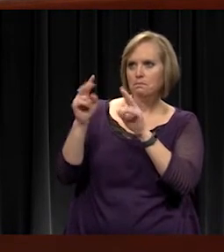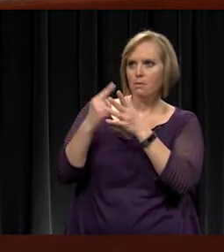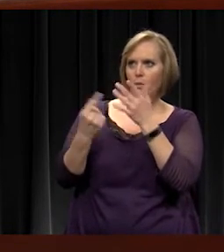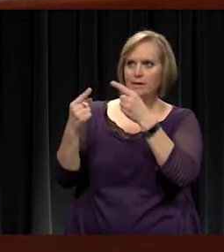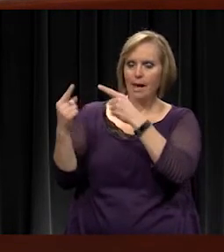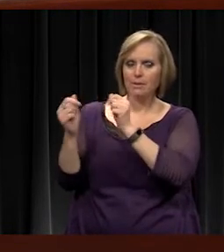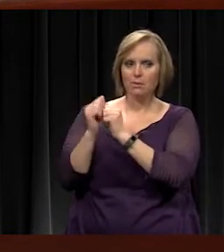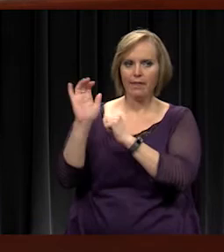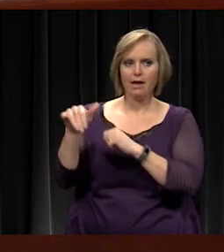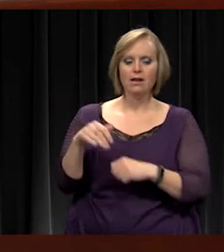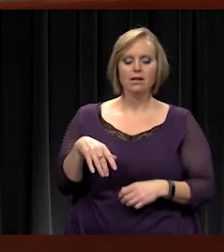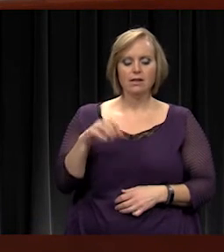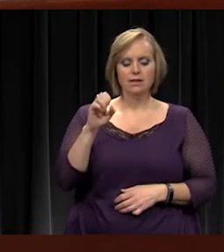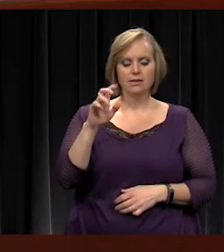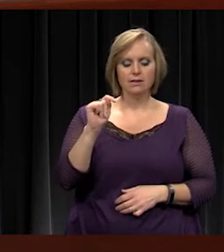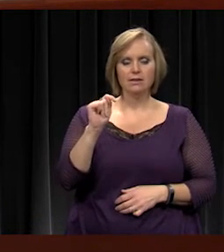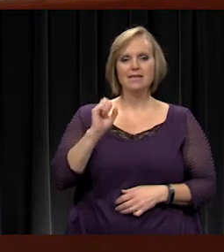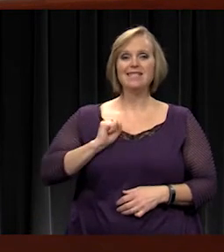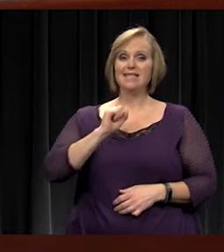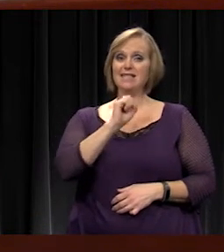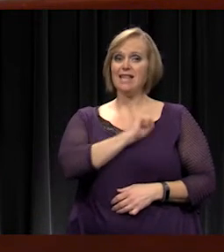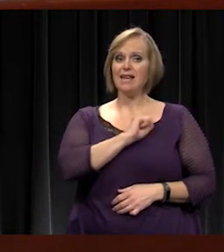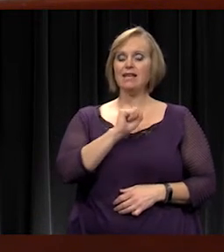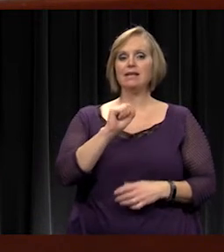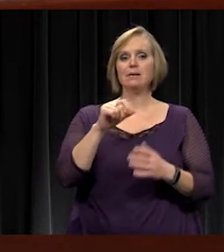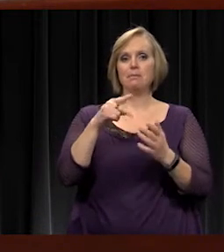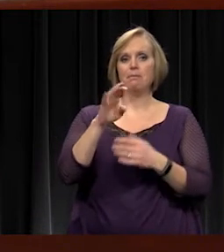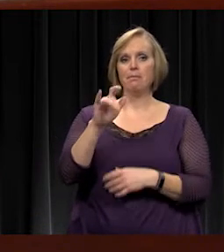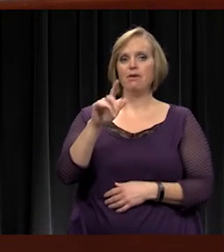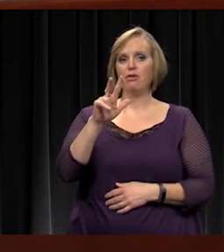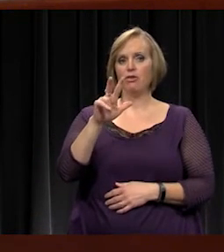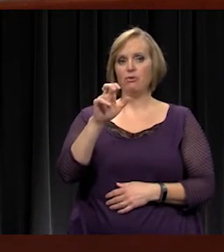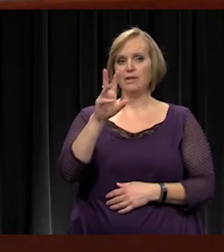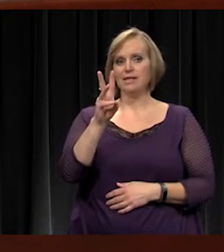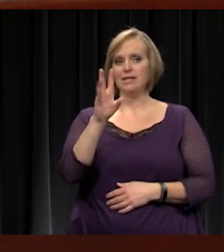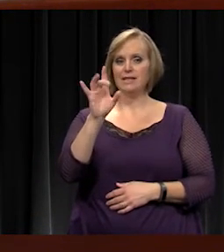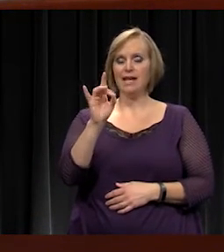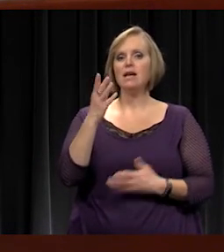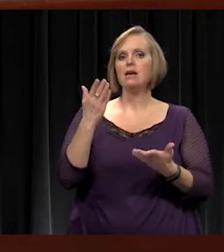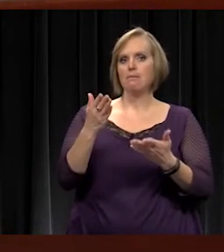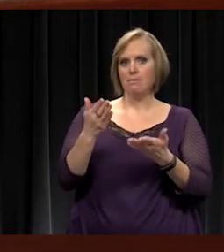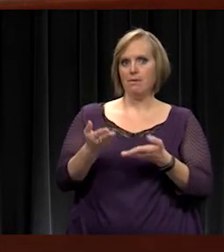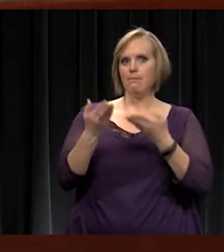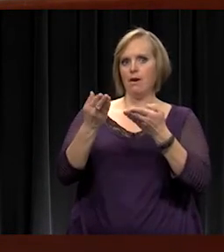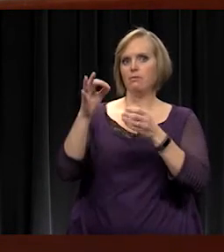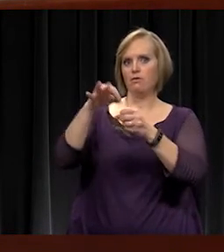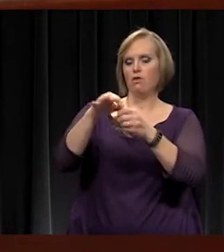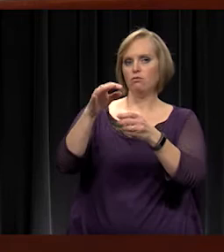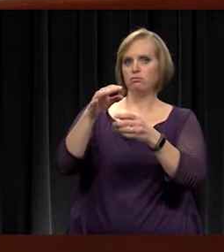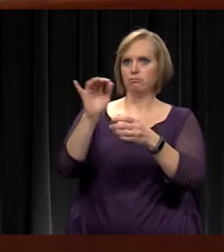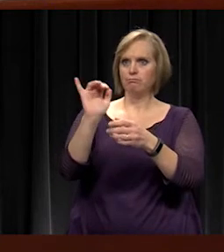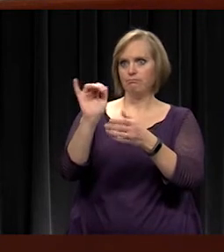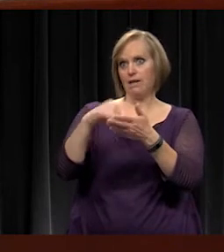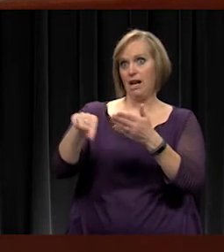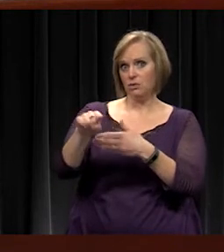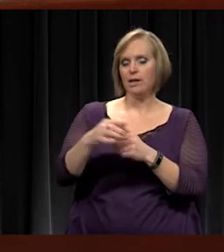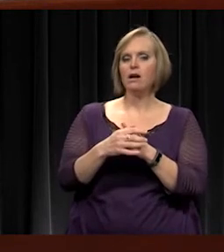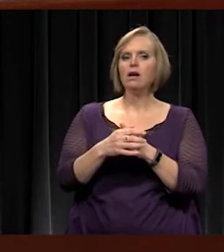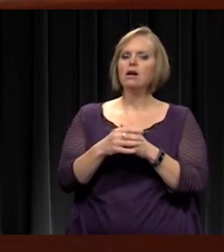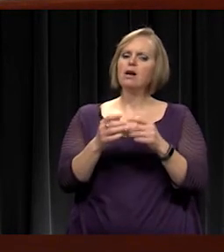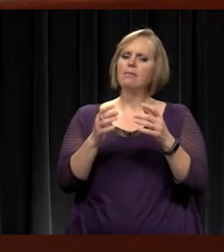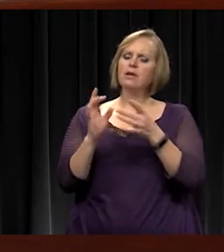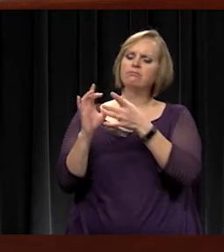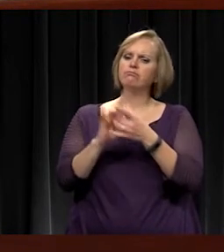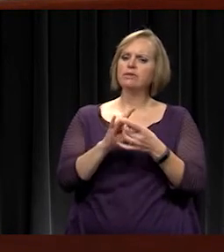Senate Bill 368 is something that we're watching that might come up for a vote as early as next week. But it deals with the information that can be put out